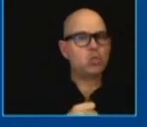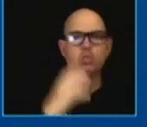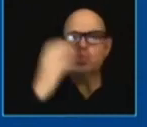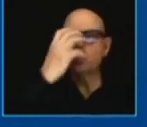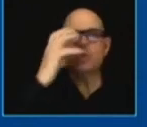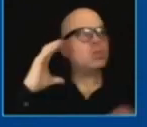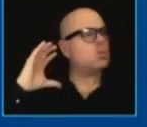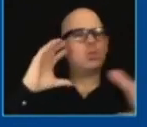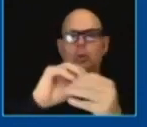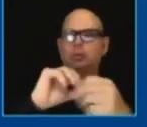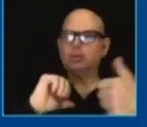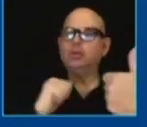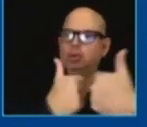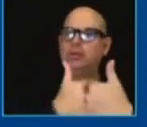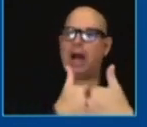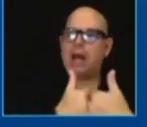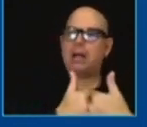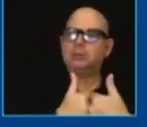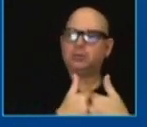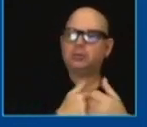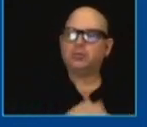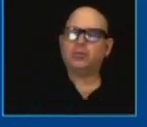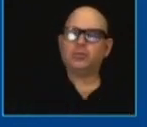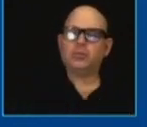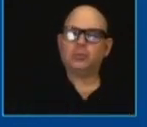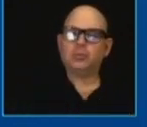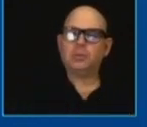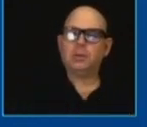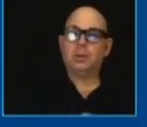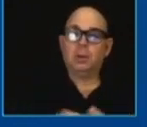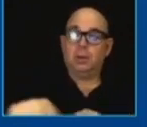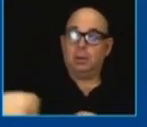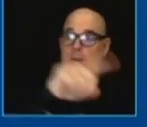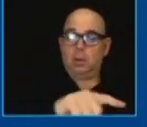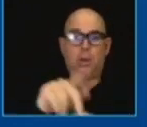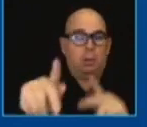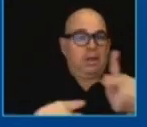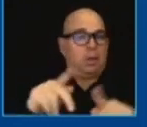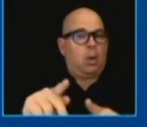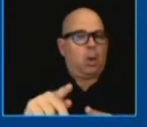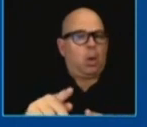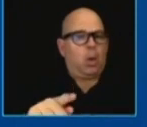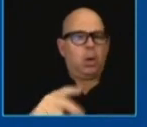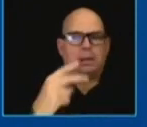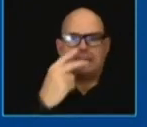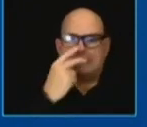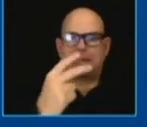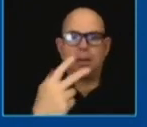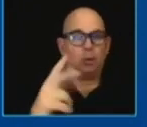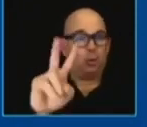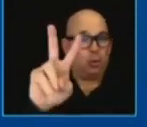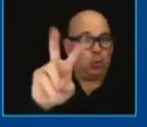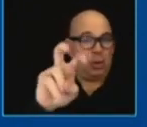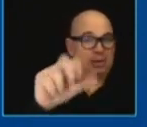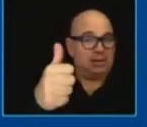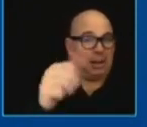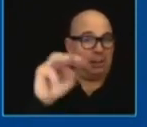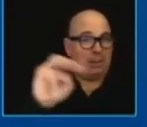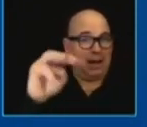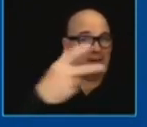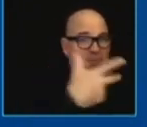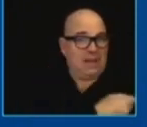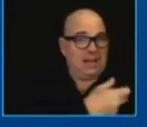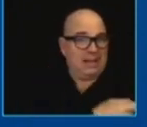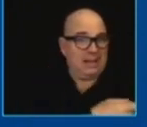though you know and you've helped make it happen you've heard some of these statistics 210 million people vaccinated when two million were vaccinated we took